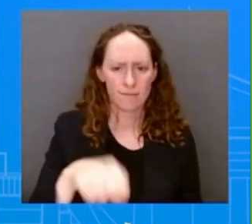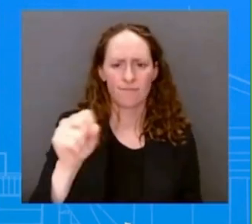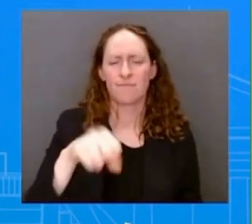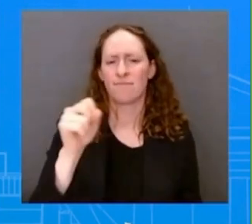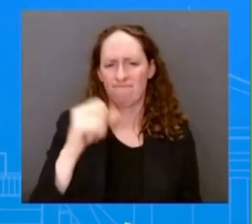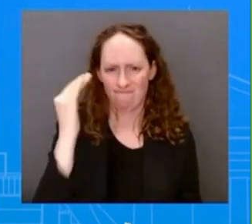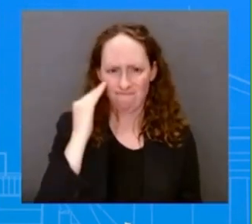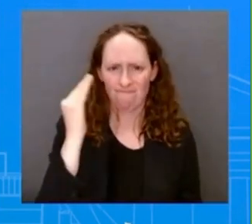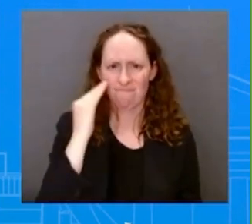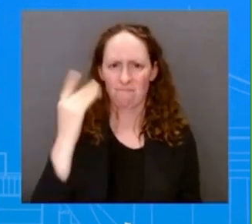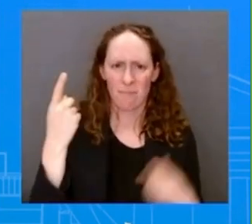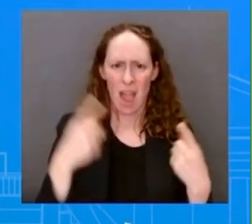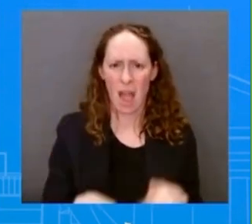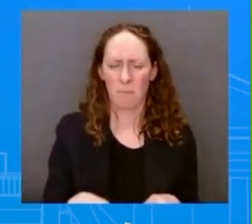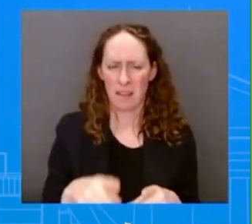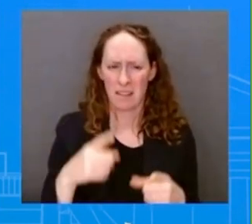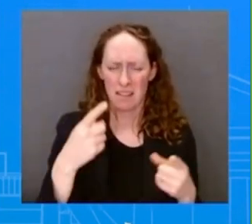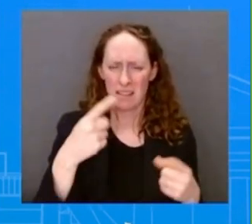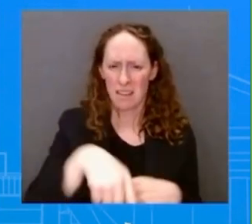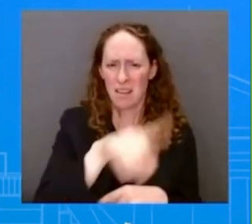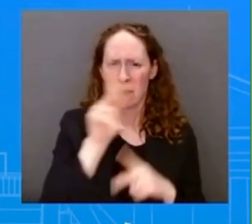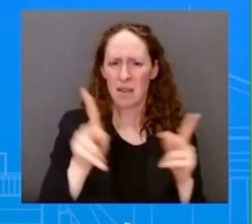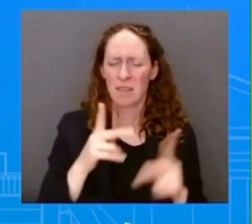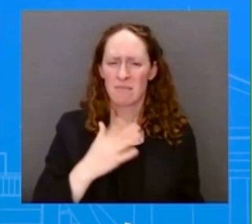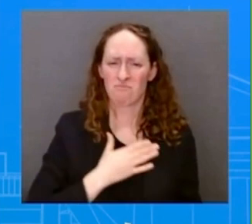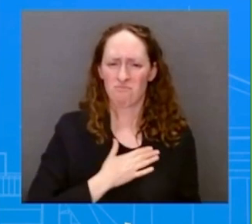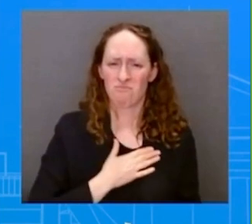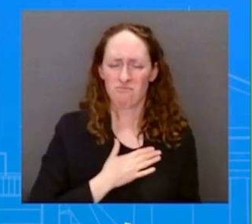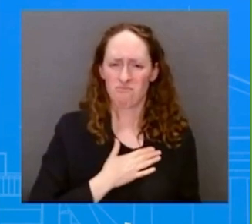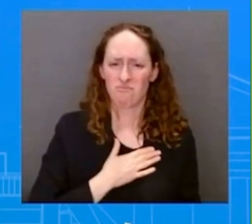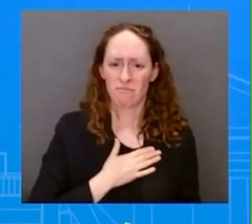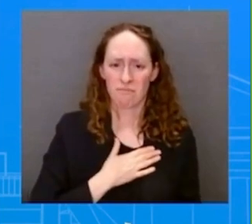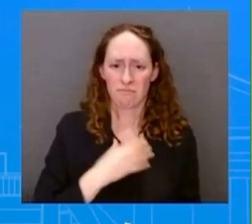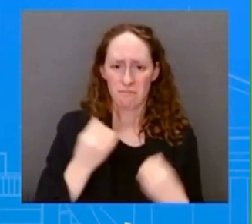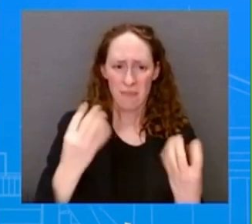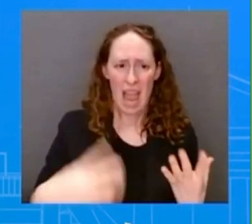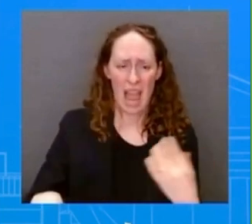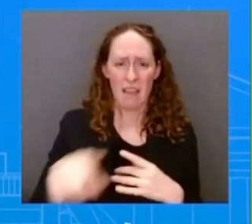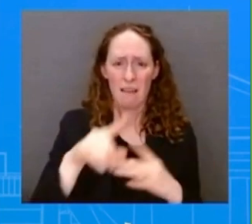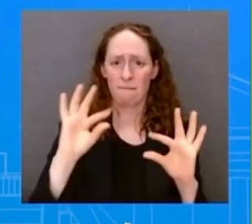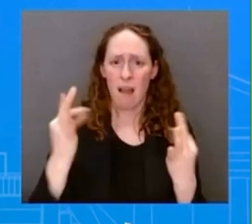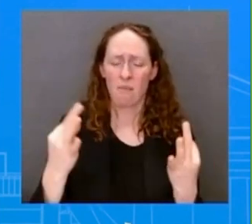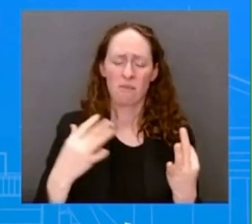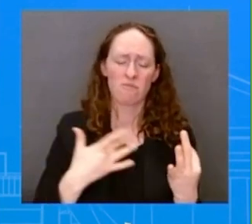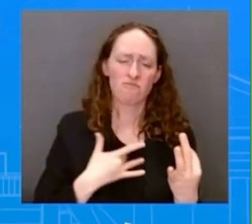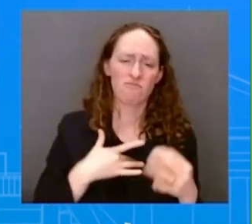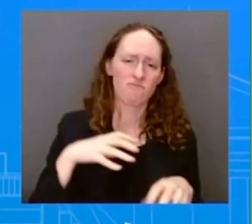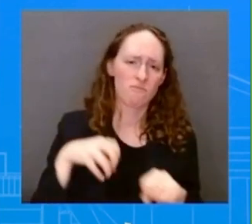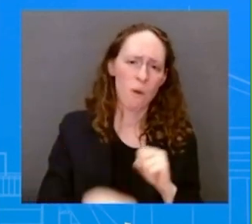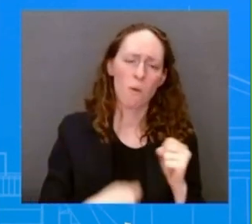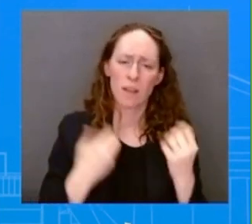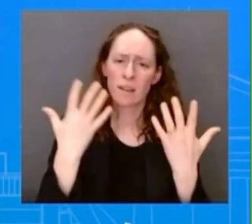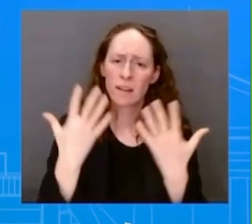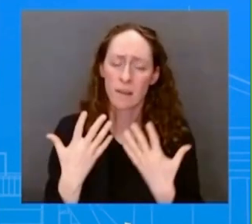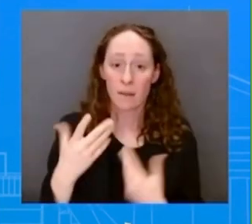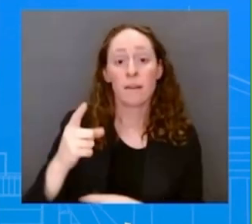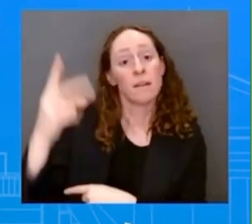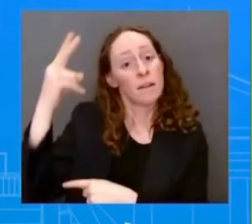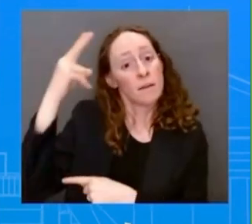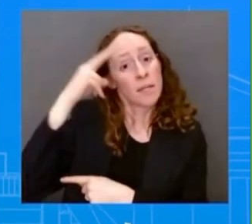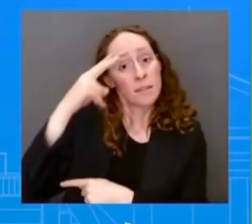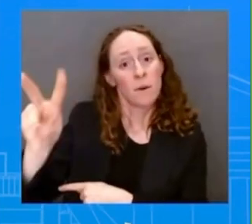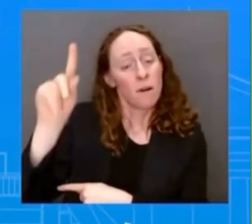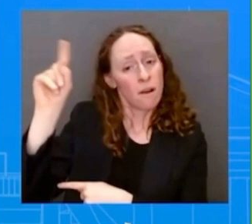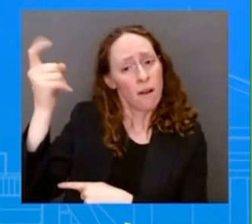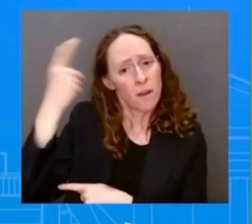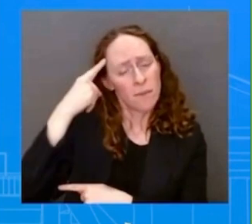certainly, should Mexican authorities need any support or assistance from us, we'd, we'd happily provide it.